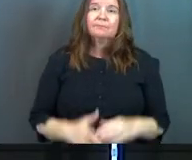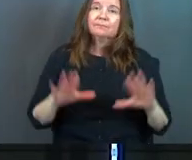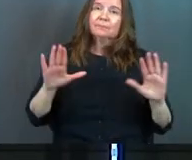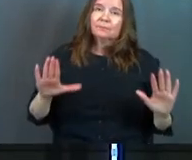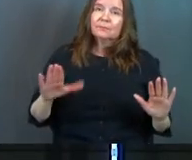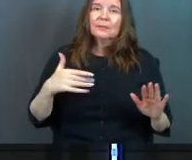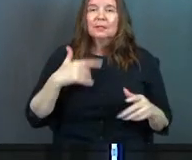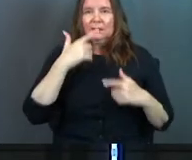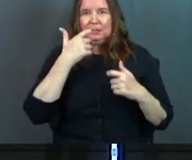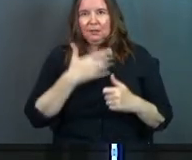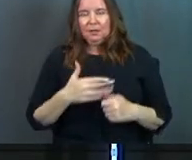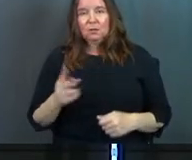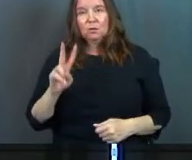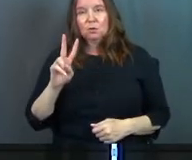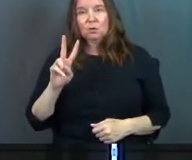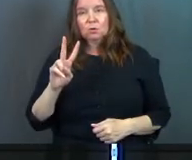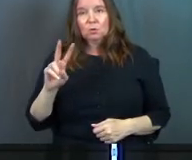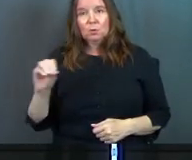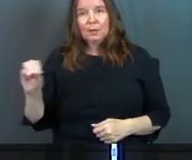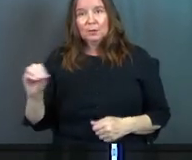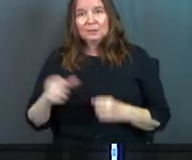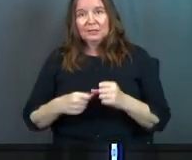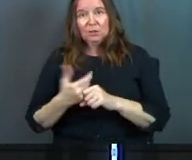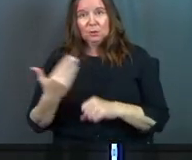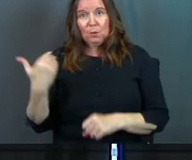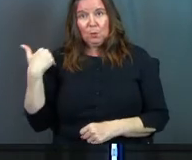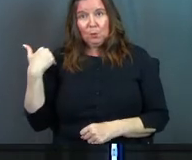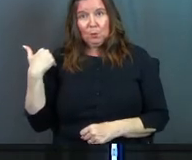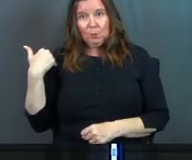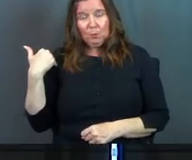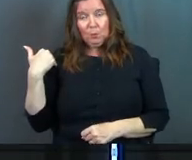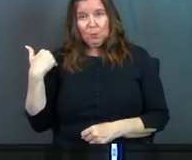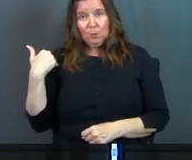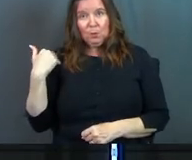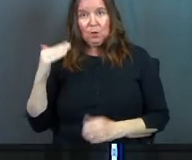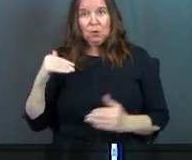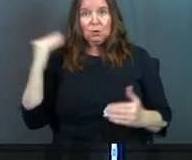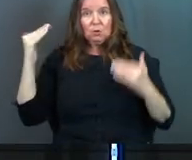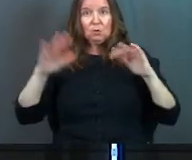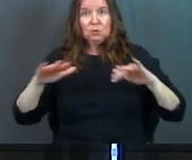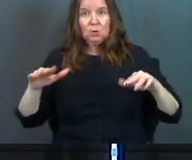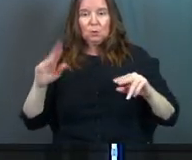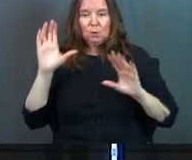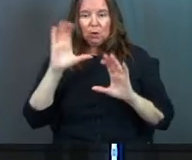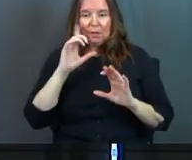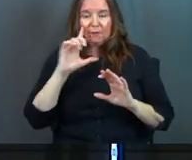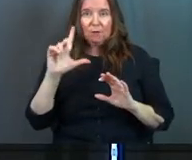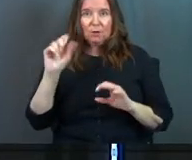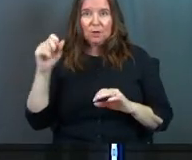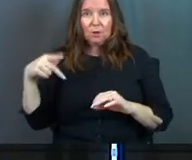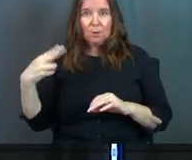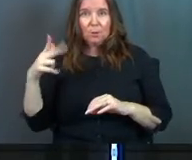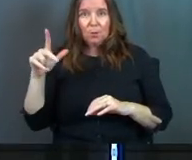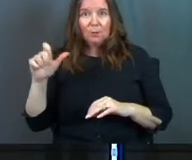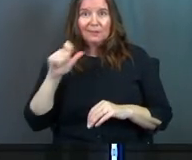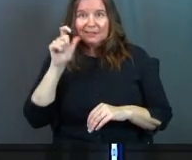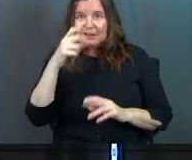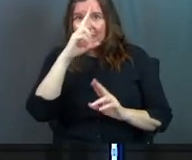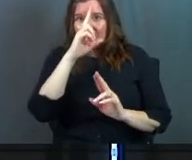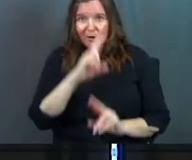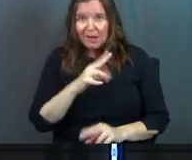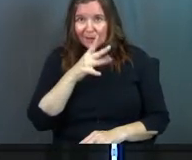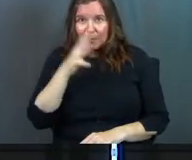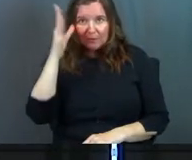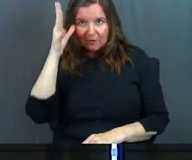So here's the interesting thing. 2000 years ago, grown children were looking for a loophole so they didn't have to